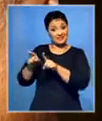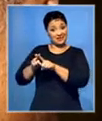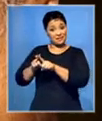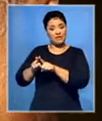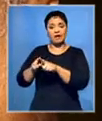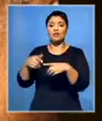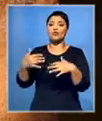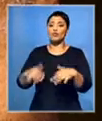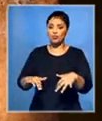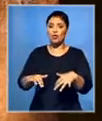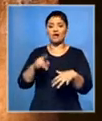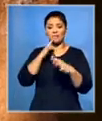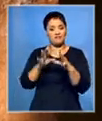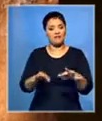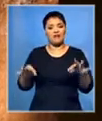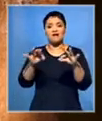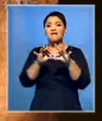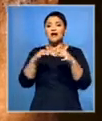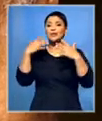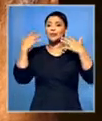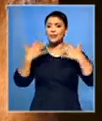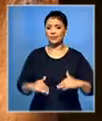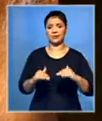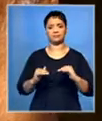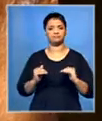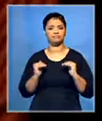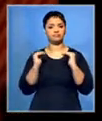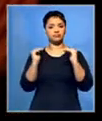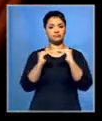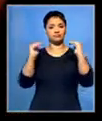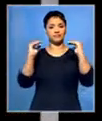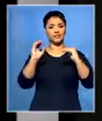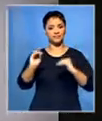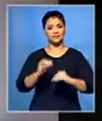it adds to the value of the award and to its own standing.